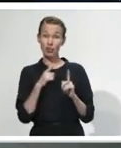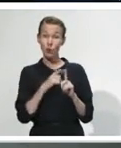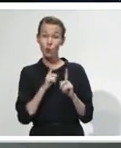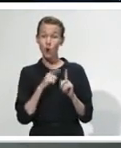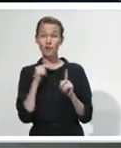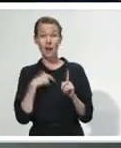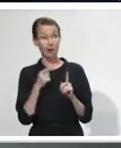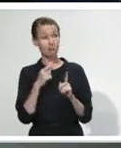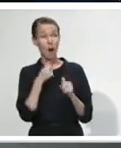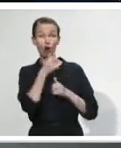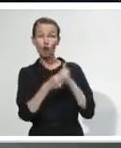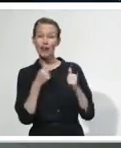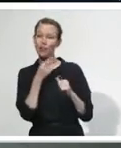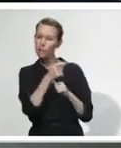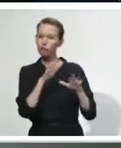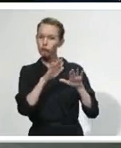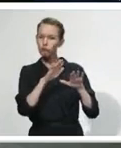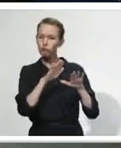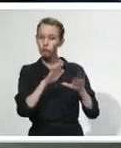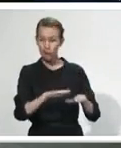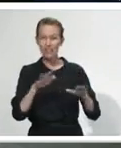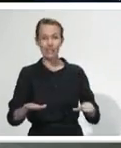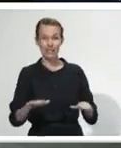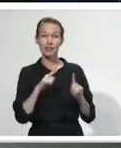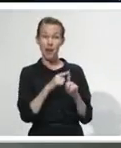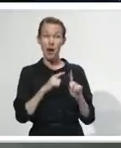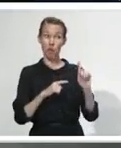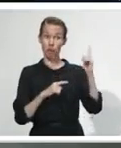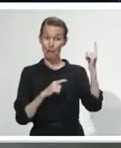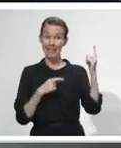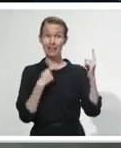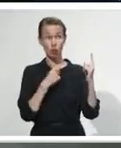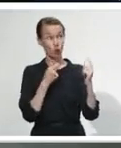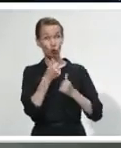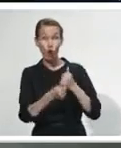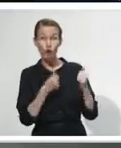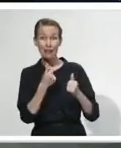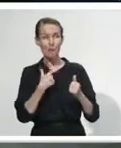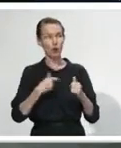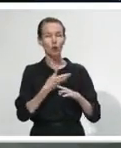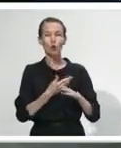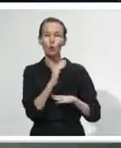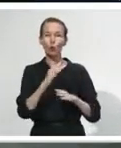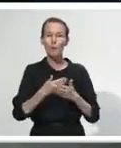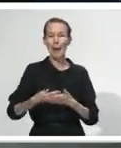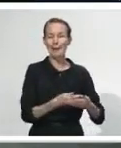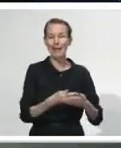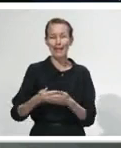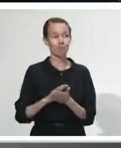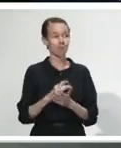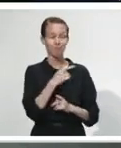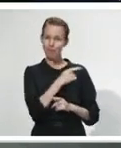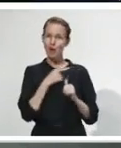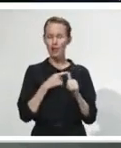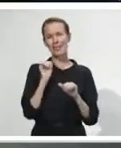of his baby boy, and I cannot imagine the rollercoaster of experiences him and his family have been having now, but this I'm sure will bring